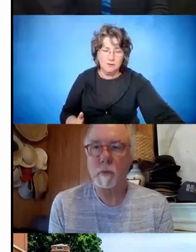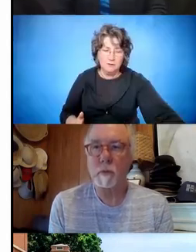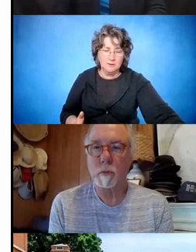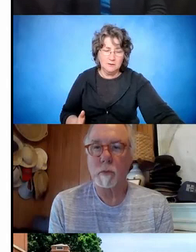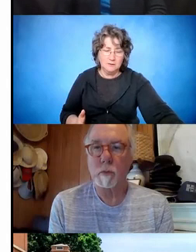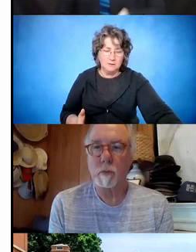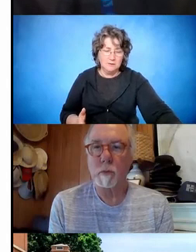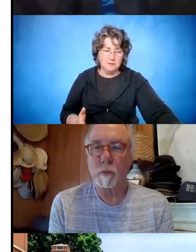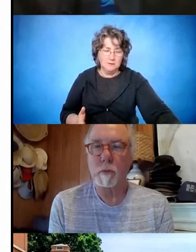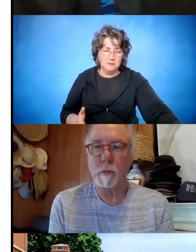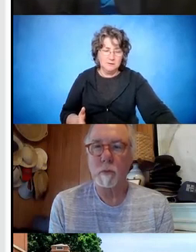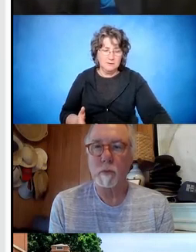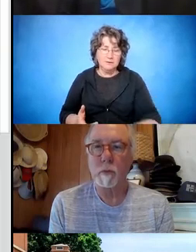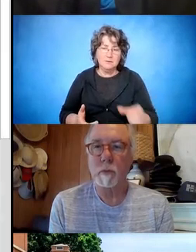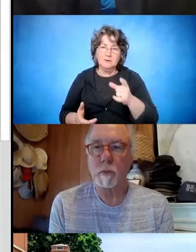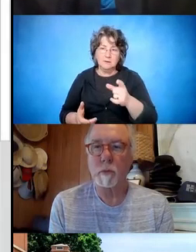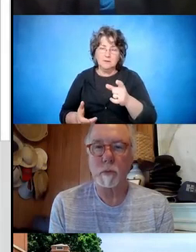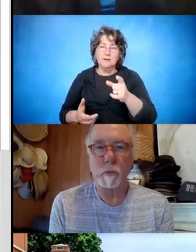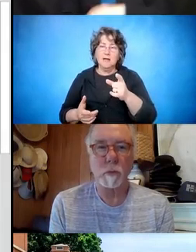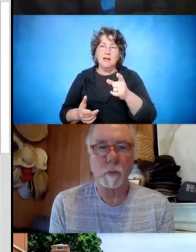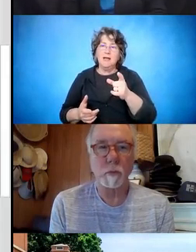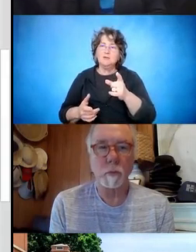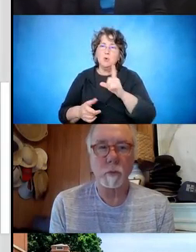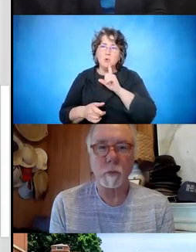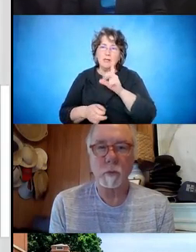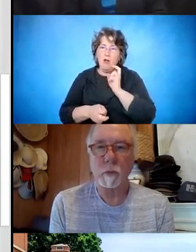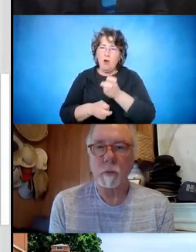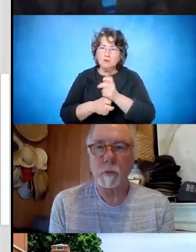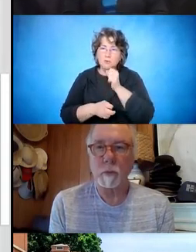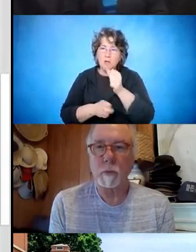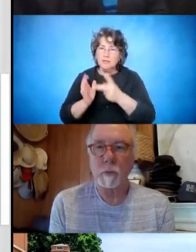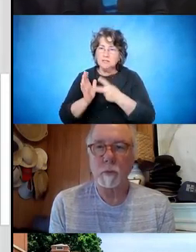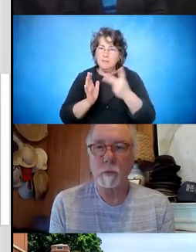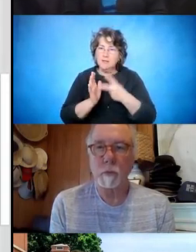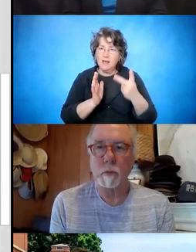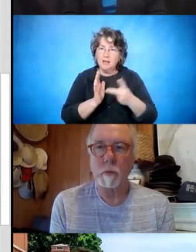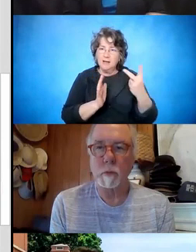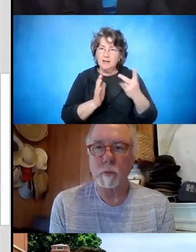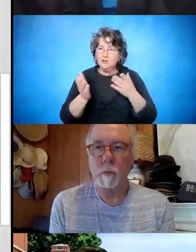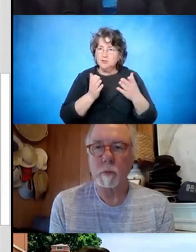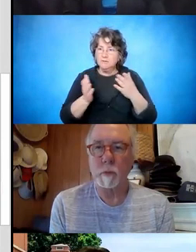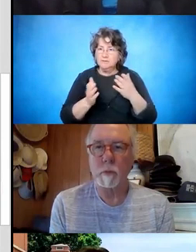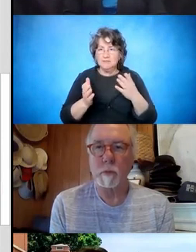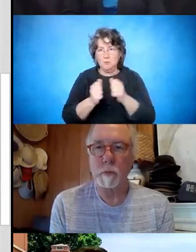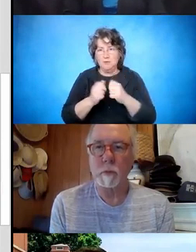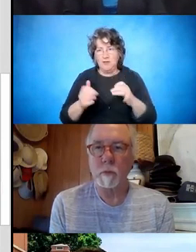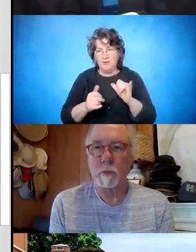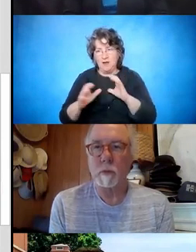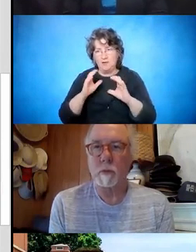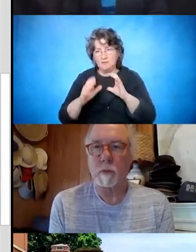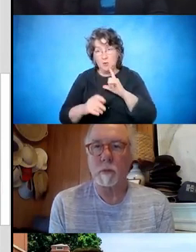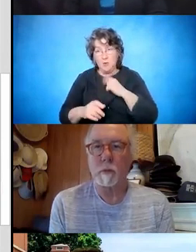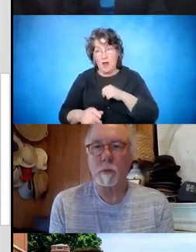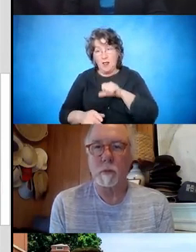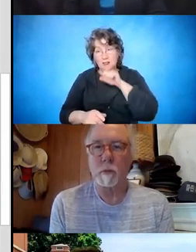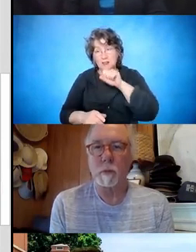and not duplicate services if you're not having that conversation. So I really love the Iowa plan. I